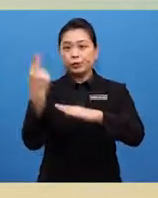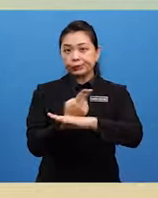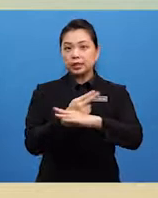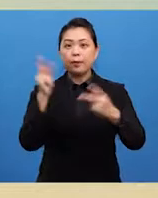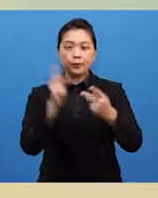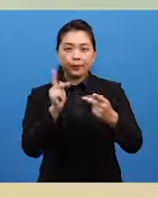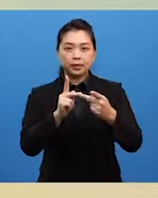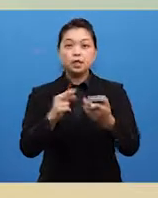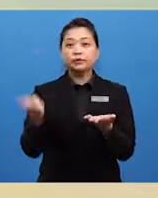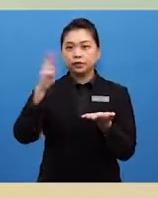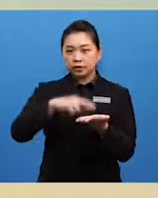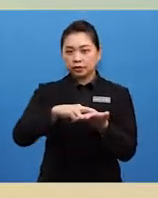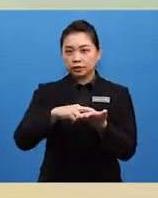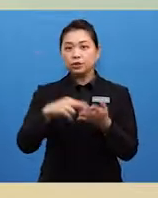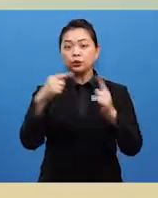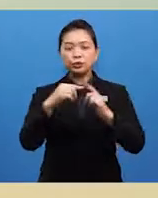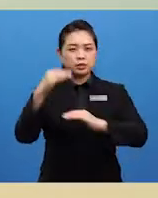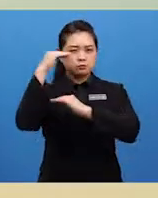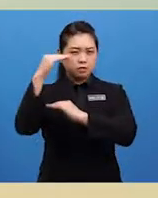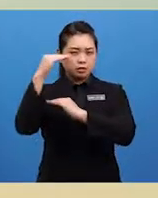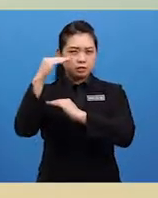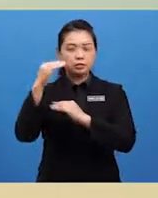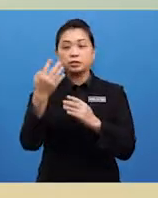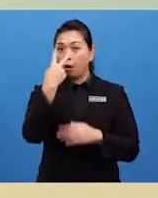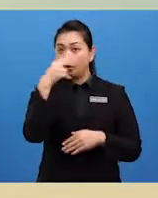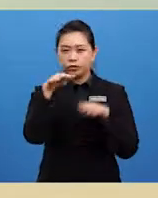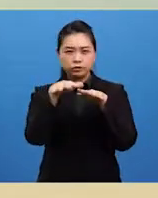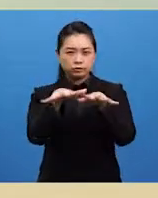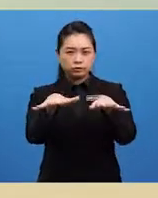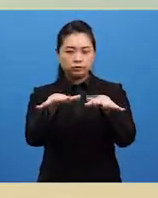appropriate registers to the target audience.